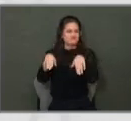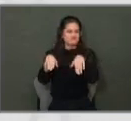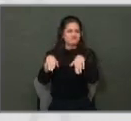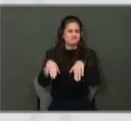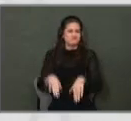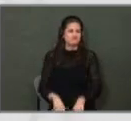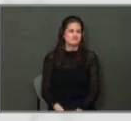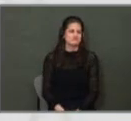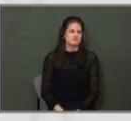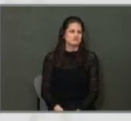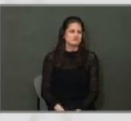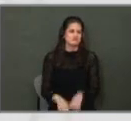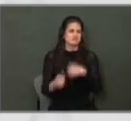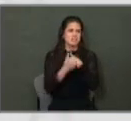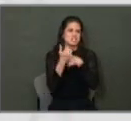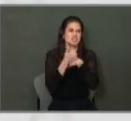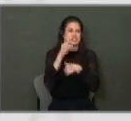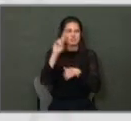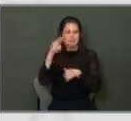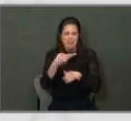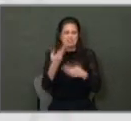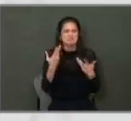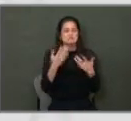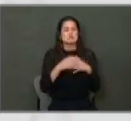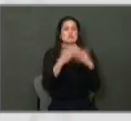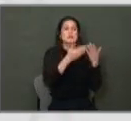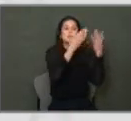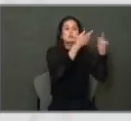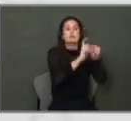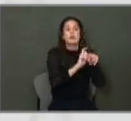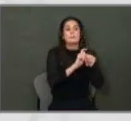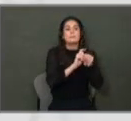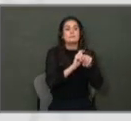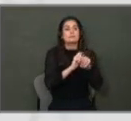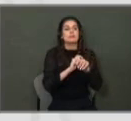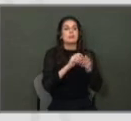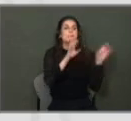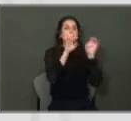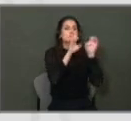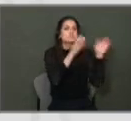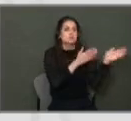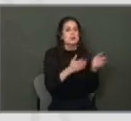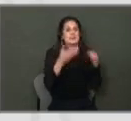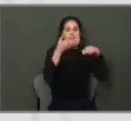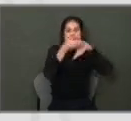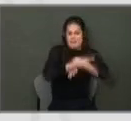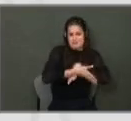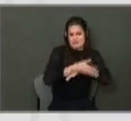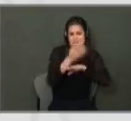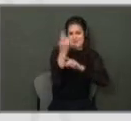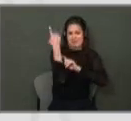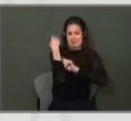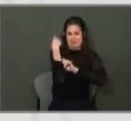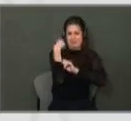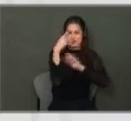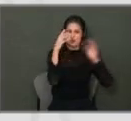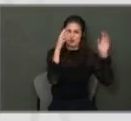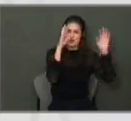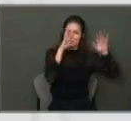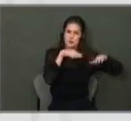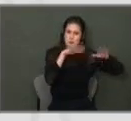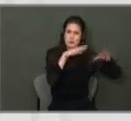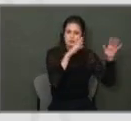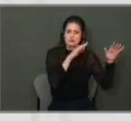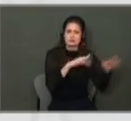And that was a recommendation that came out of the Committee on Emergency Preparedness after the winter storm twice